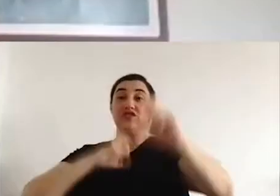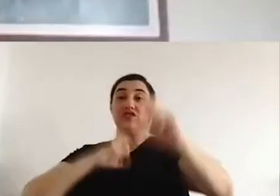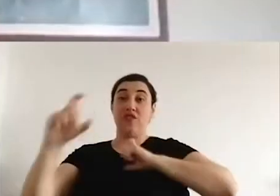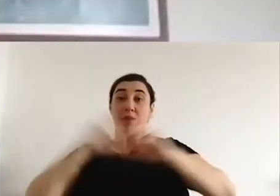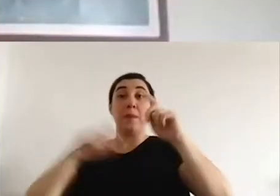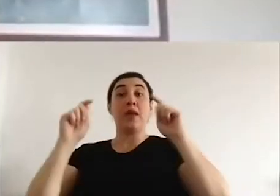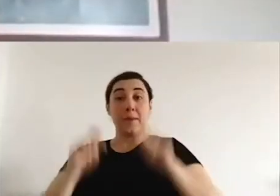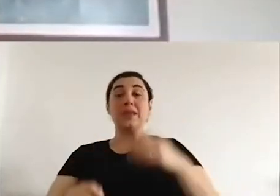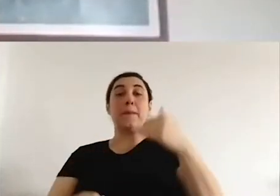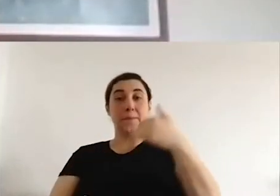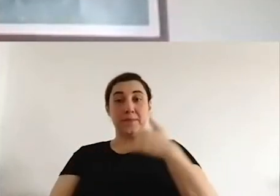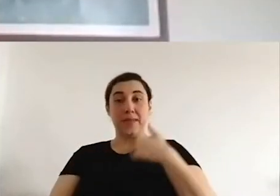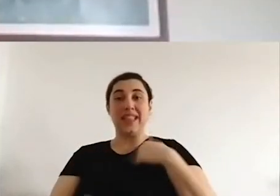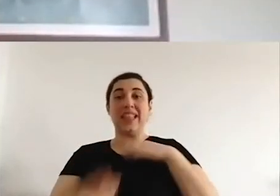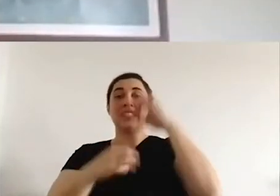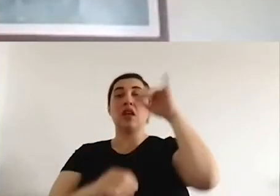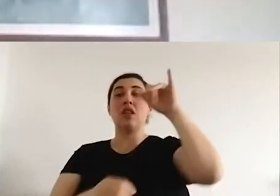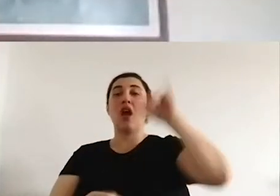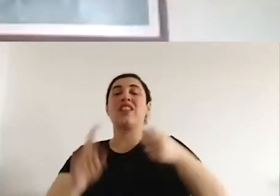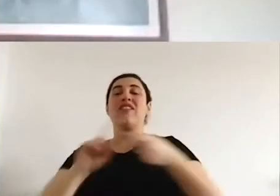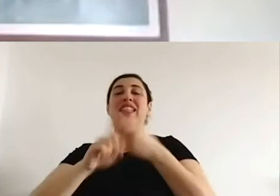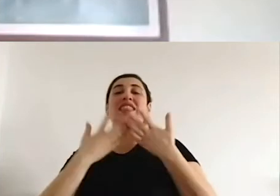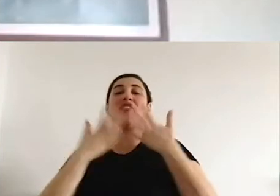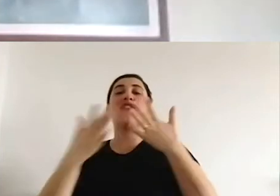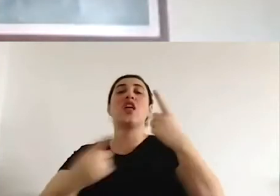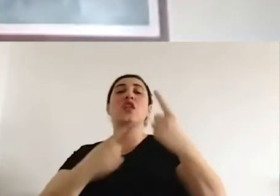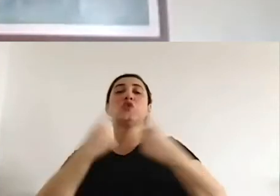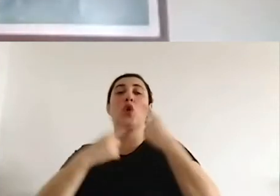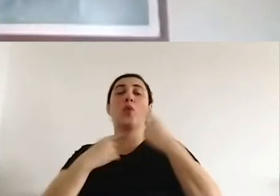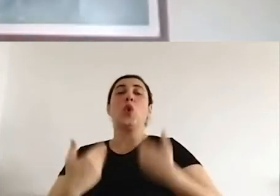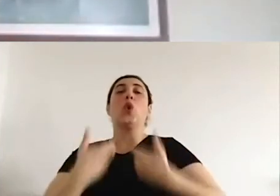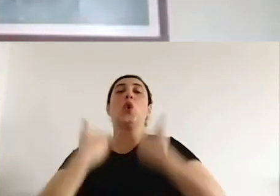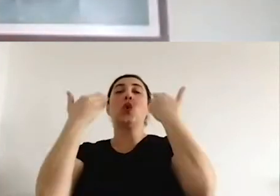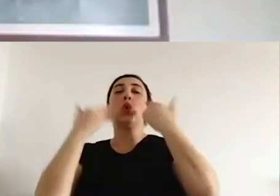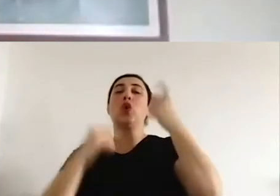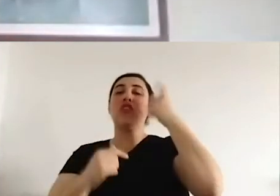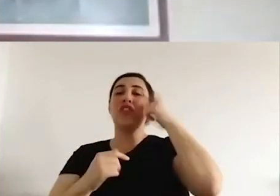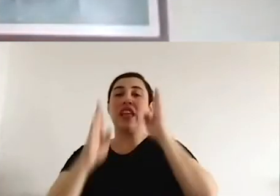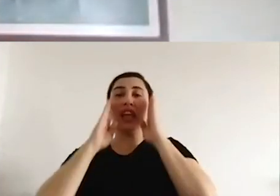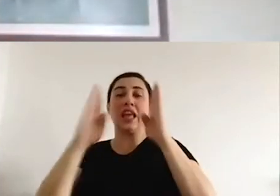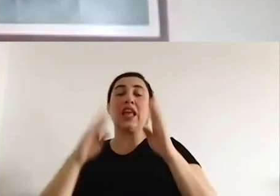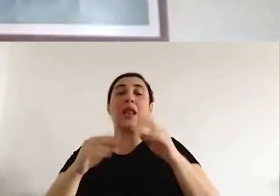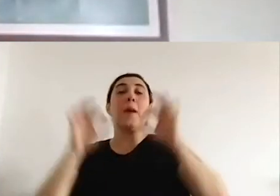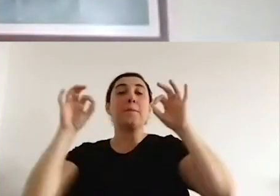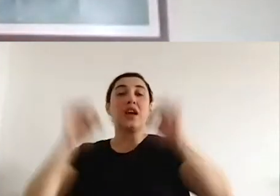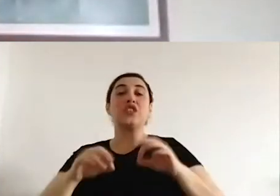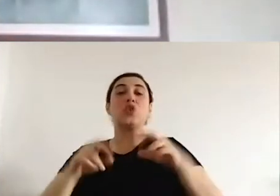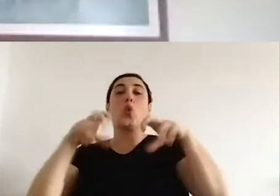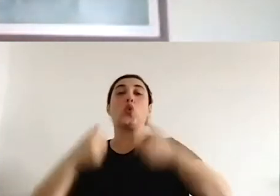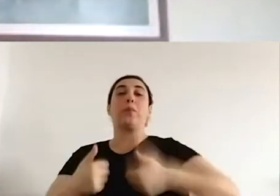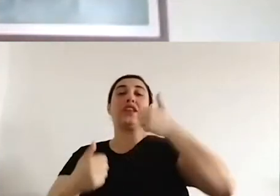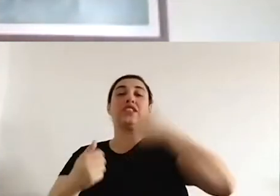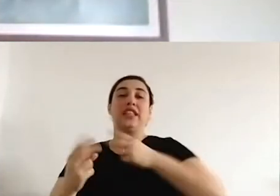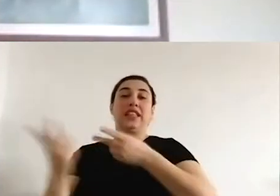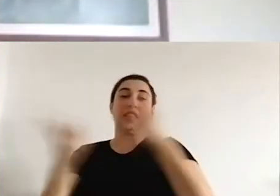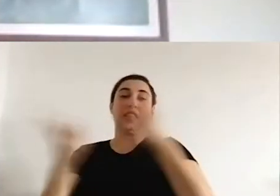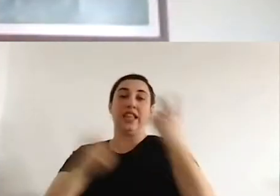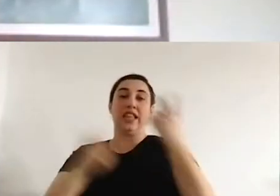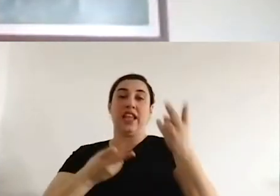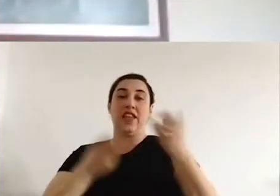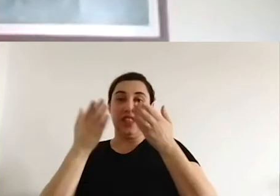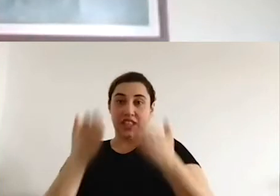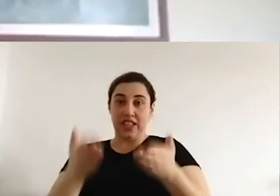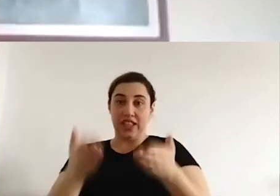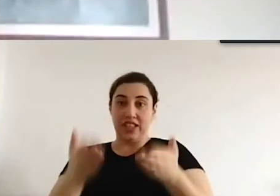I would like to start the panel titled Human Rights and Hate Speech Legal Perspectives. Let me introduce